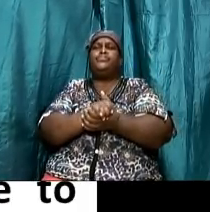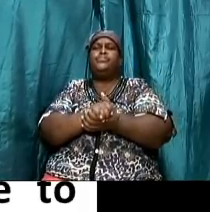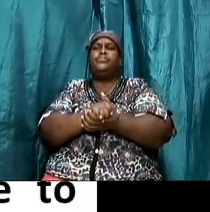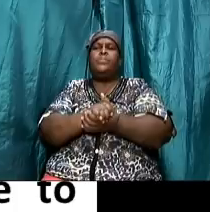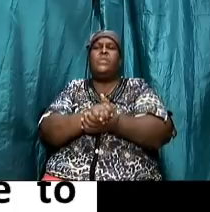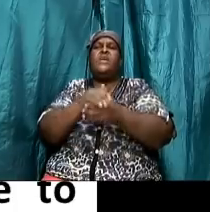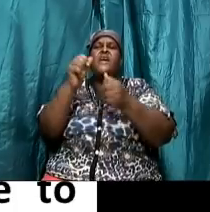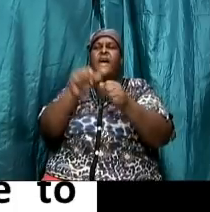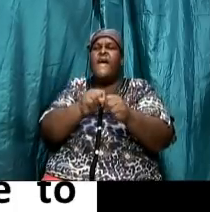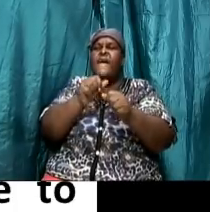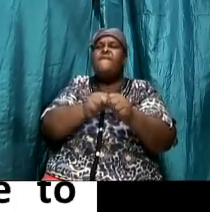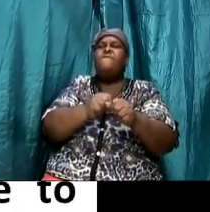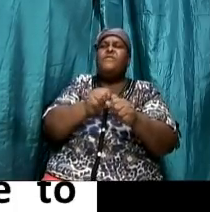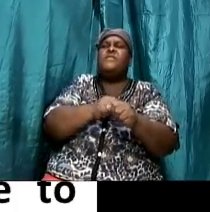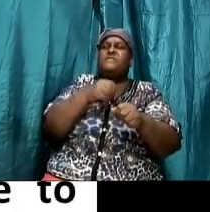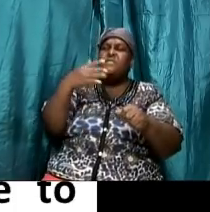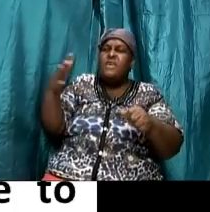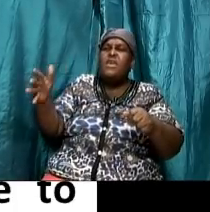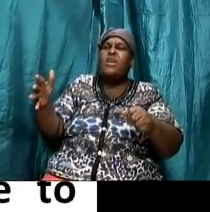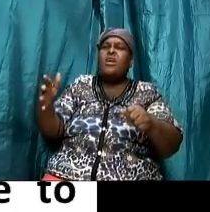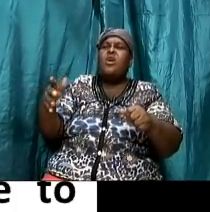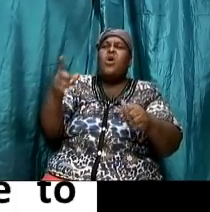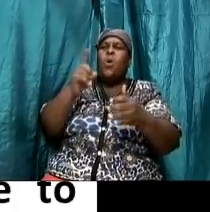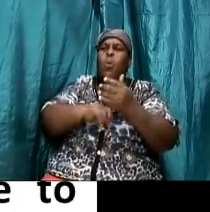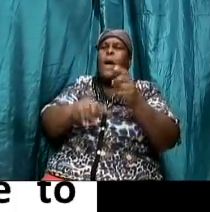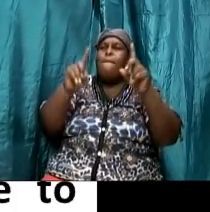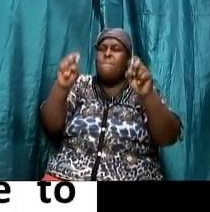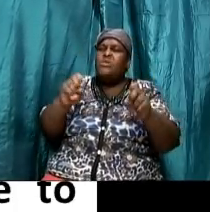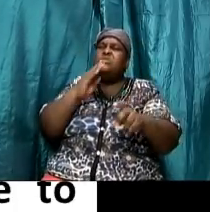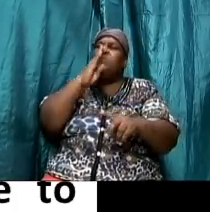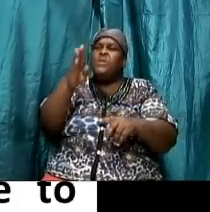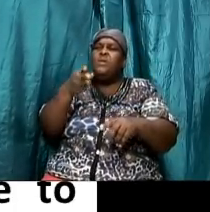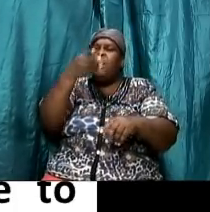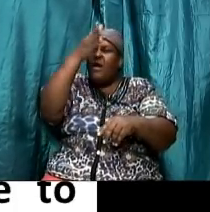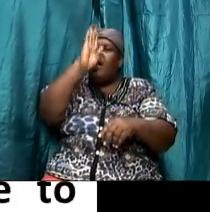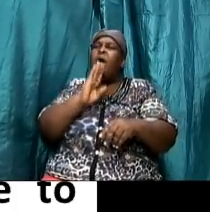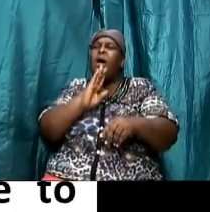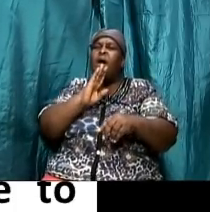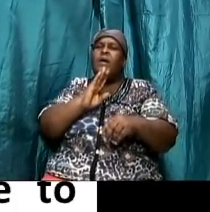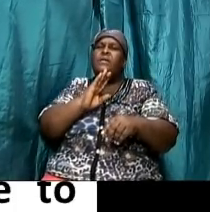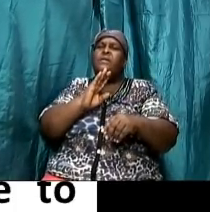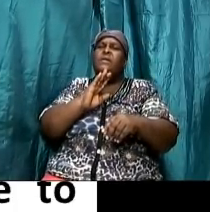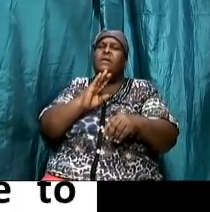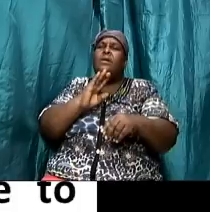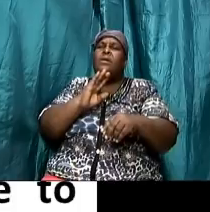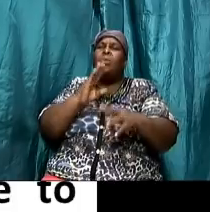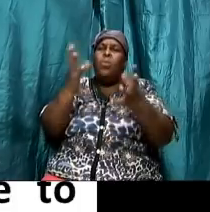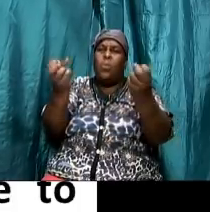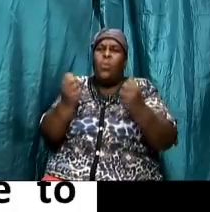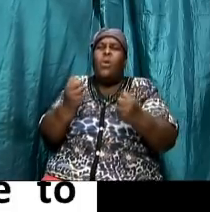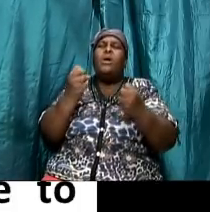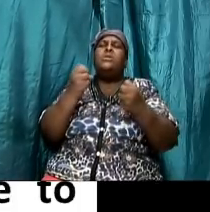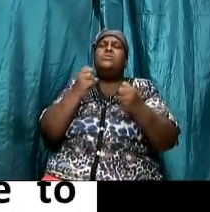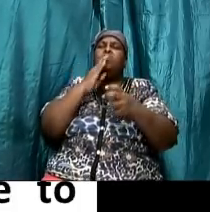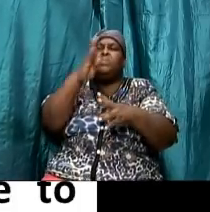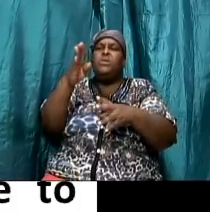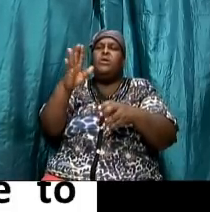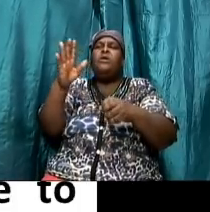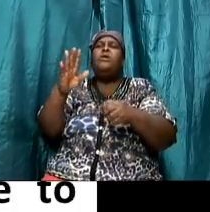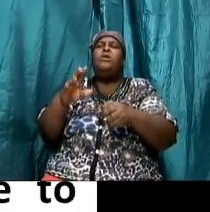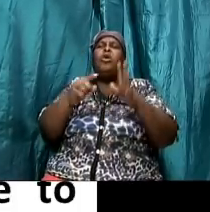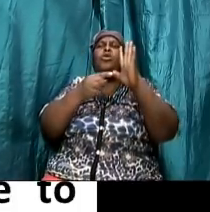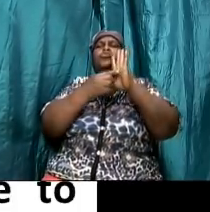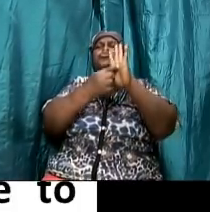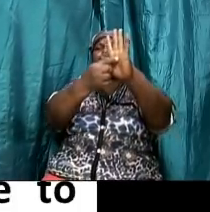everything that it was supposed to be what god intended for it to be is going to be fulfilled in jesus christ and